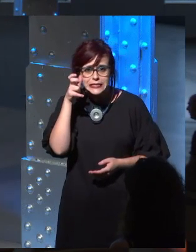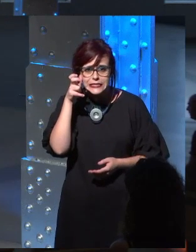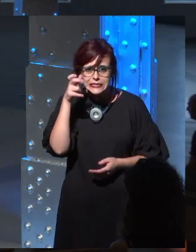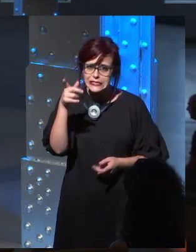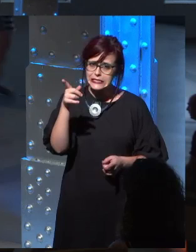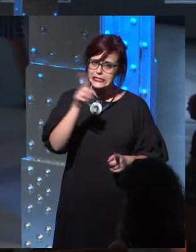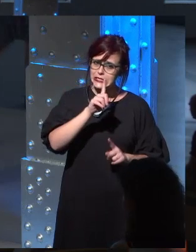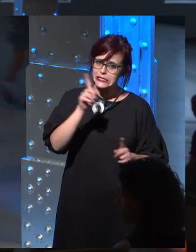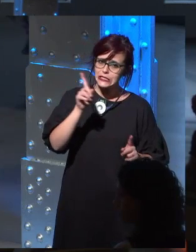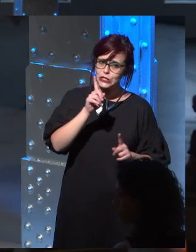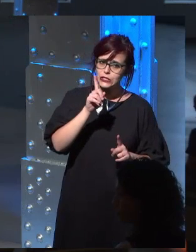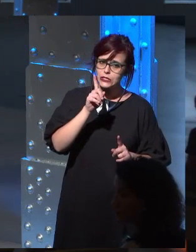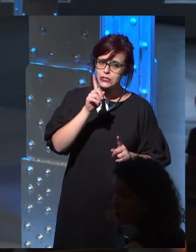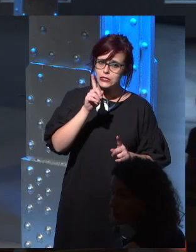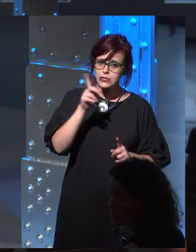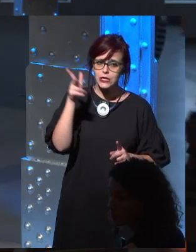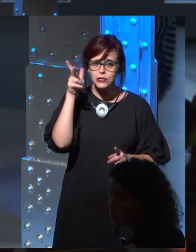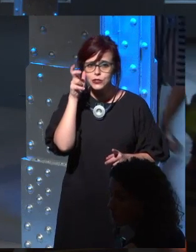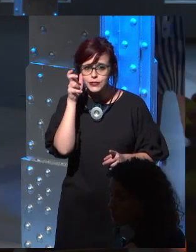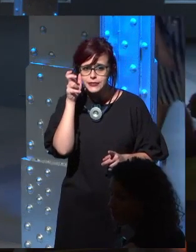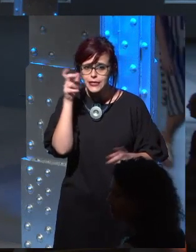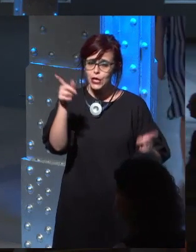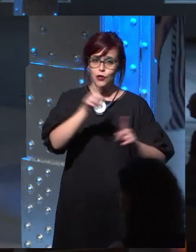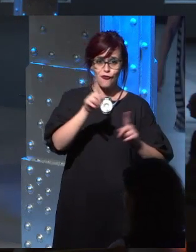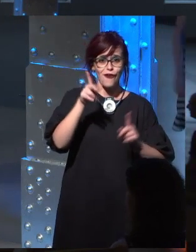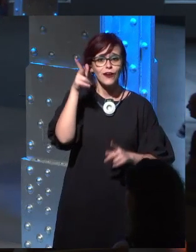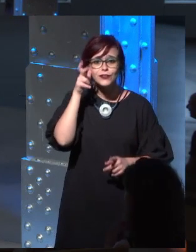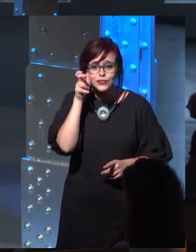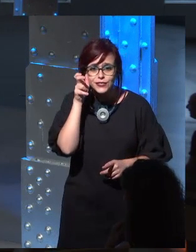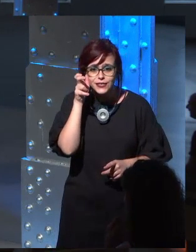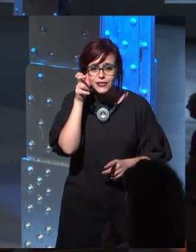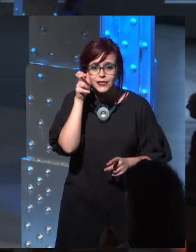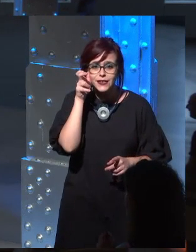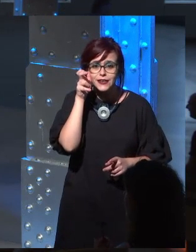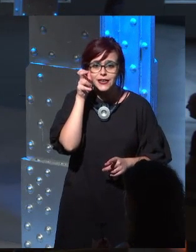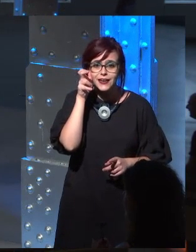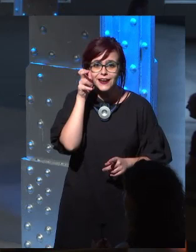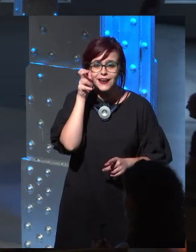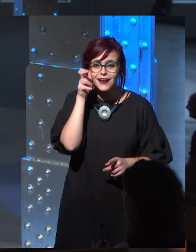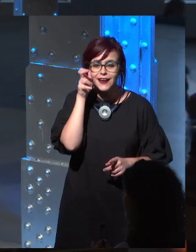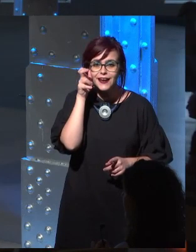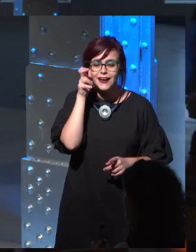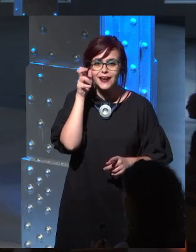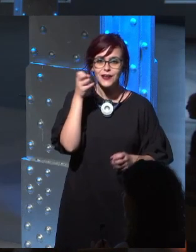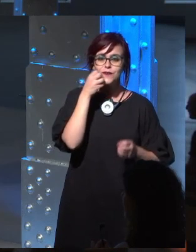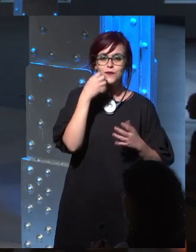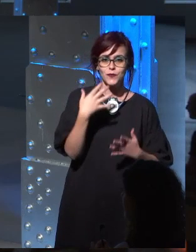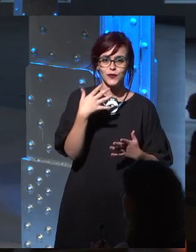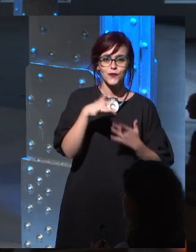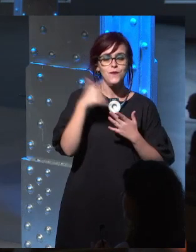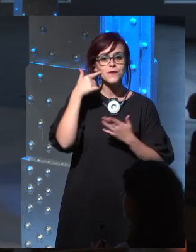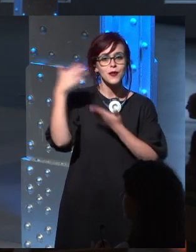Good evening. Can you hear me? Can you hear me? No. Hello. No.